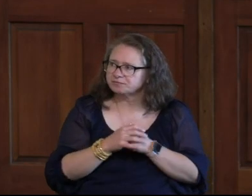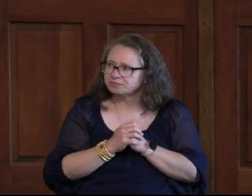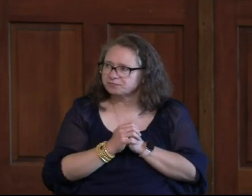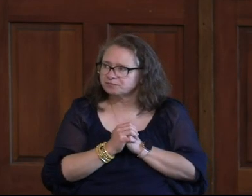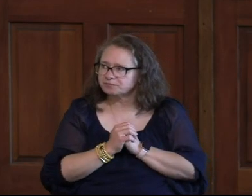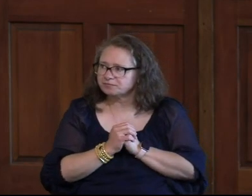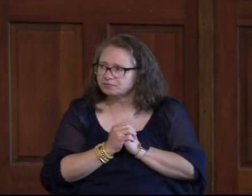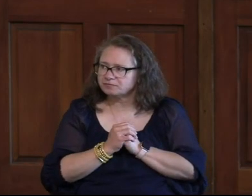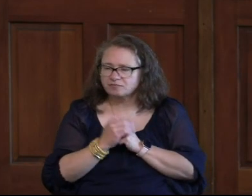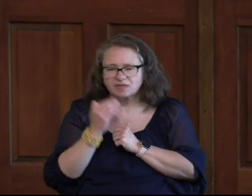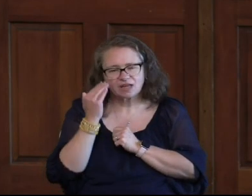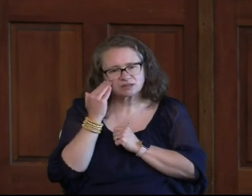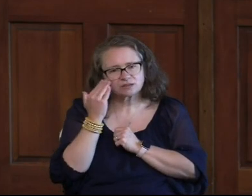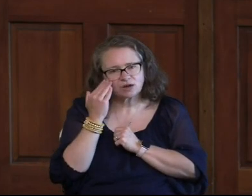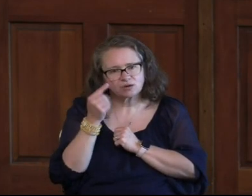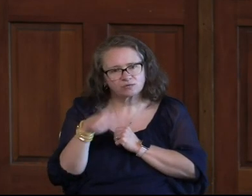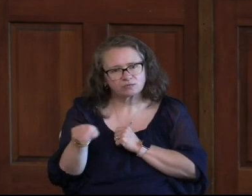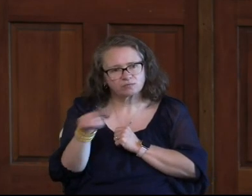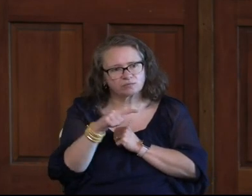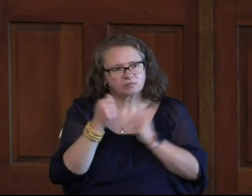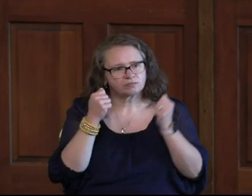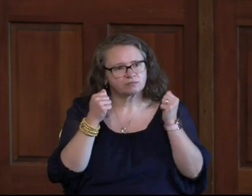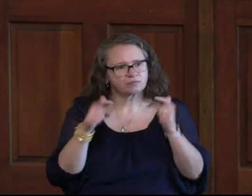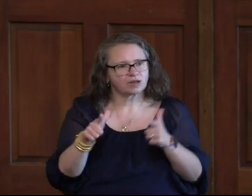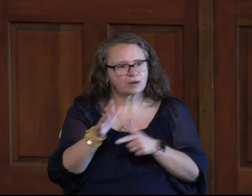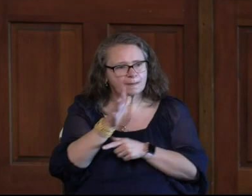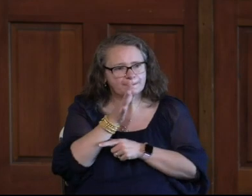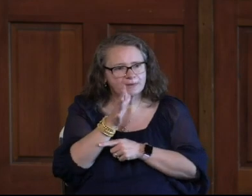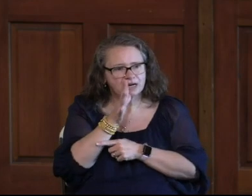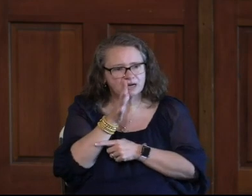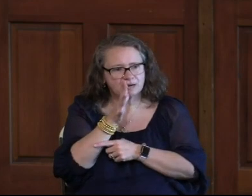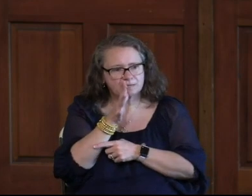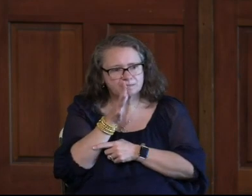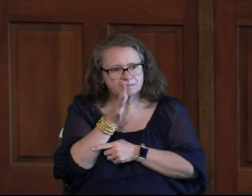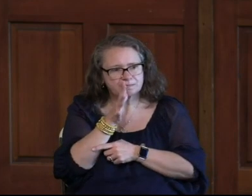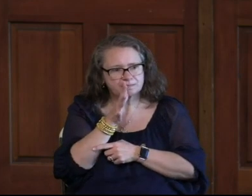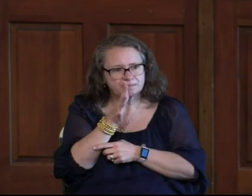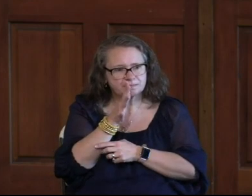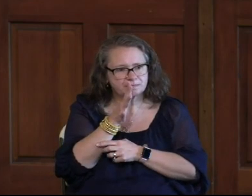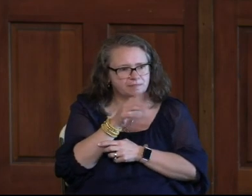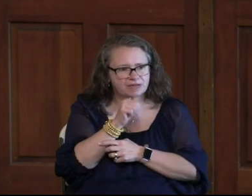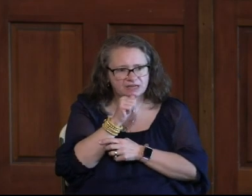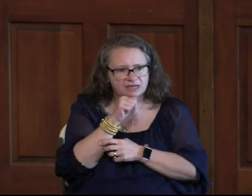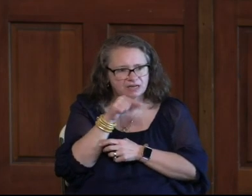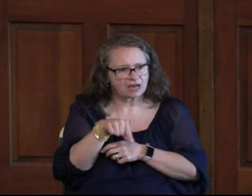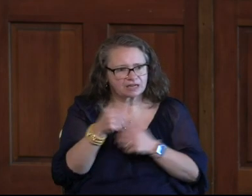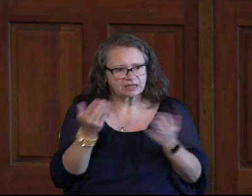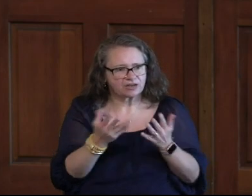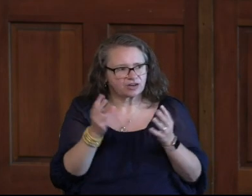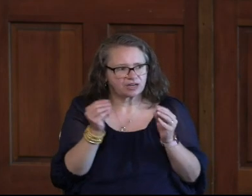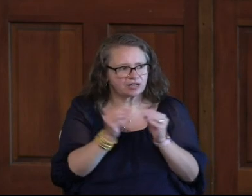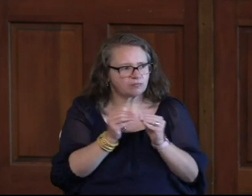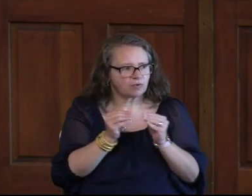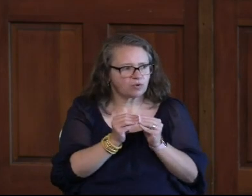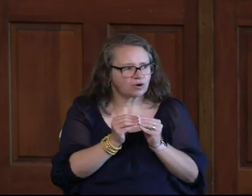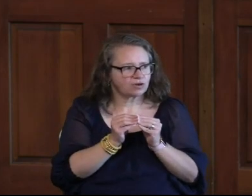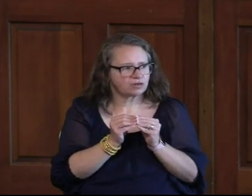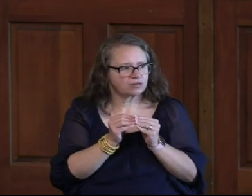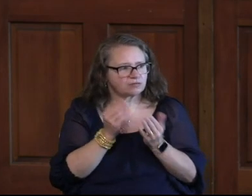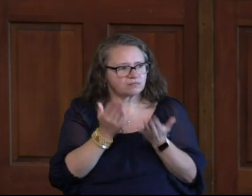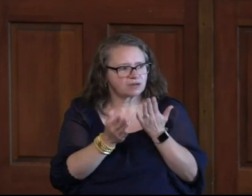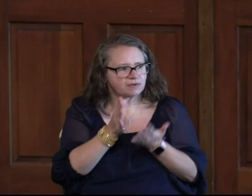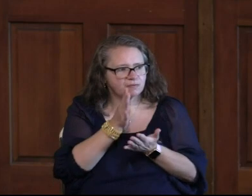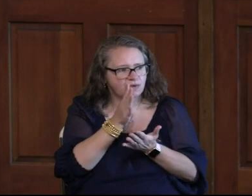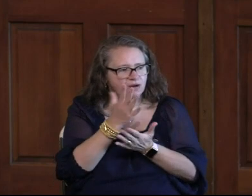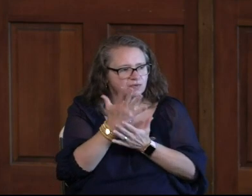And I know for a lot of us Our mom is not here with us And maybe